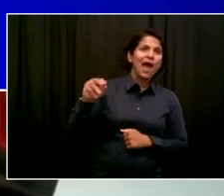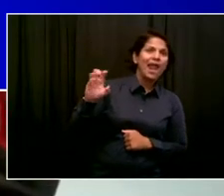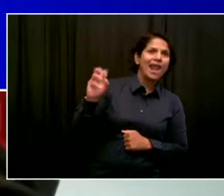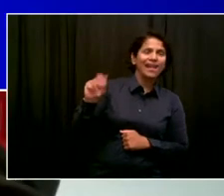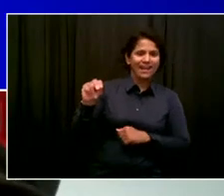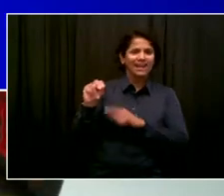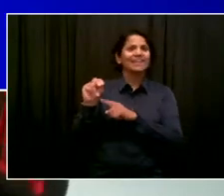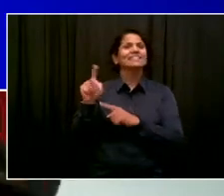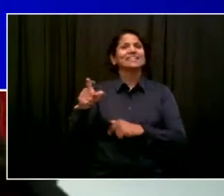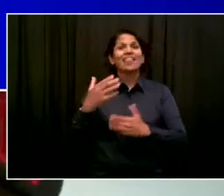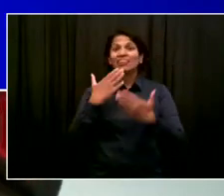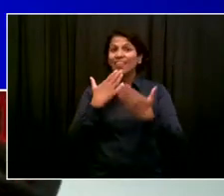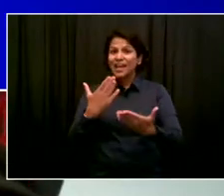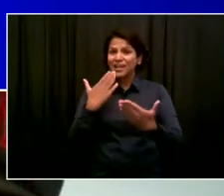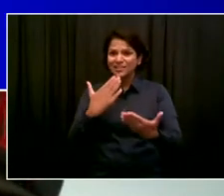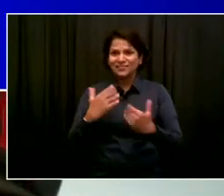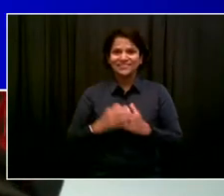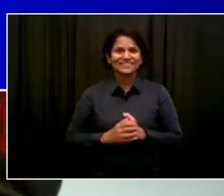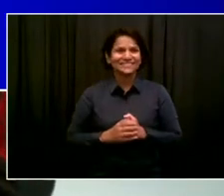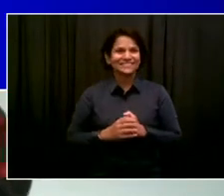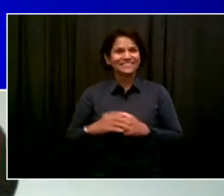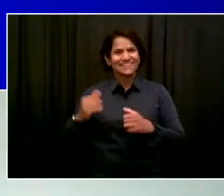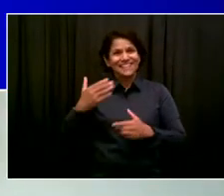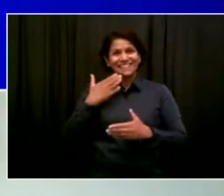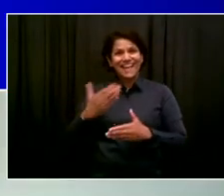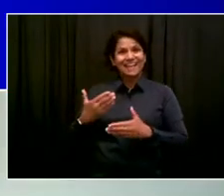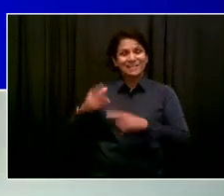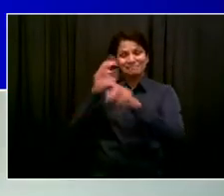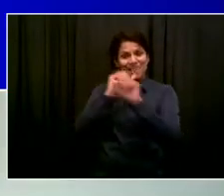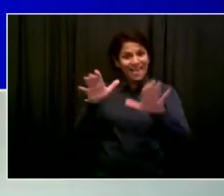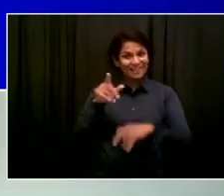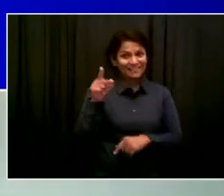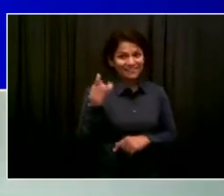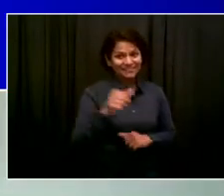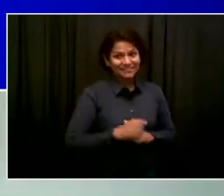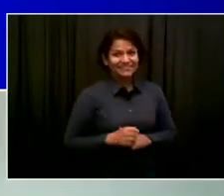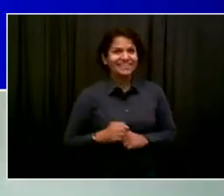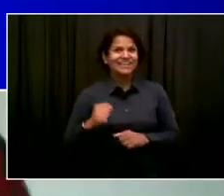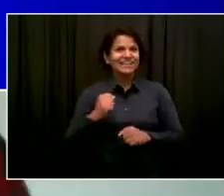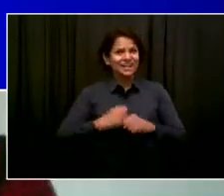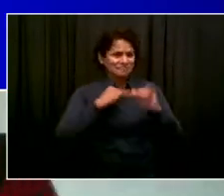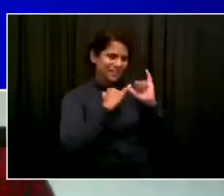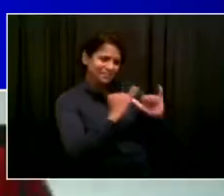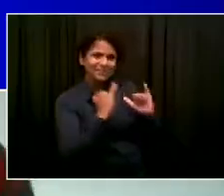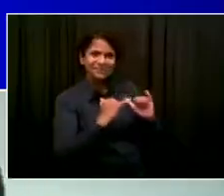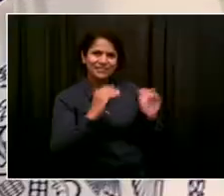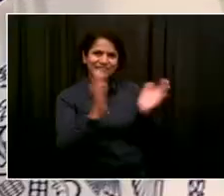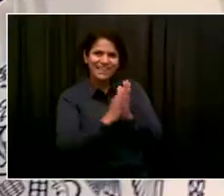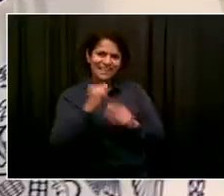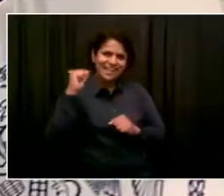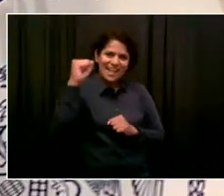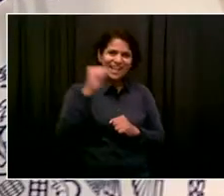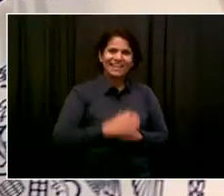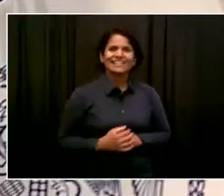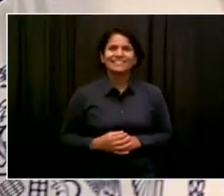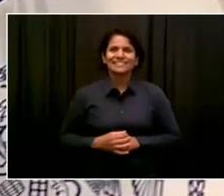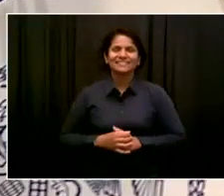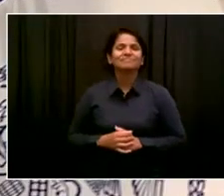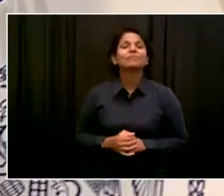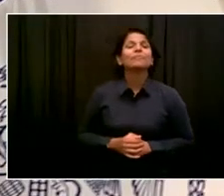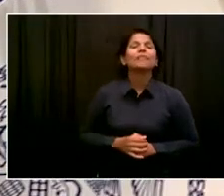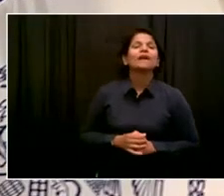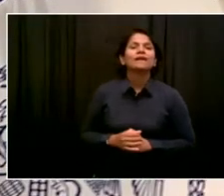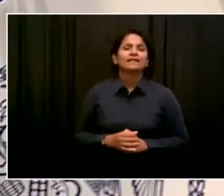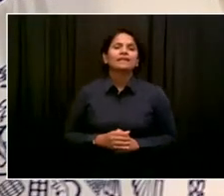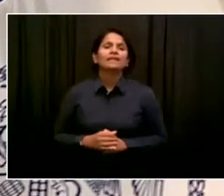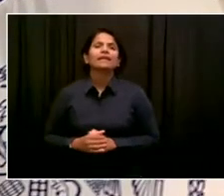Island. Thank you, and God bless you, brother. You too. Thank you. Thank you, Mr. Mann. Thank you. So, everyone, you